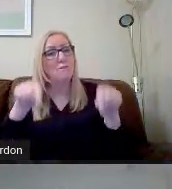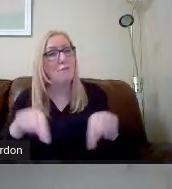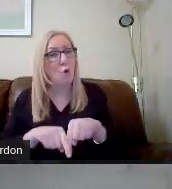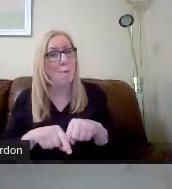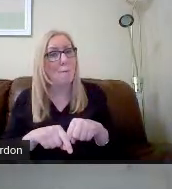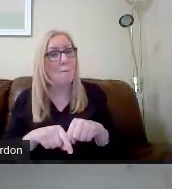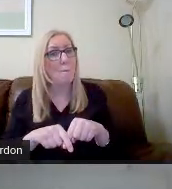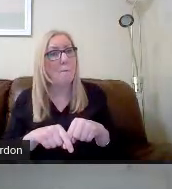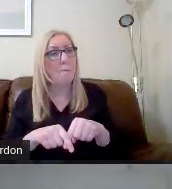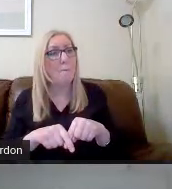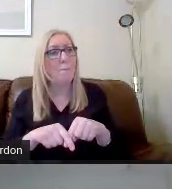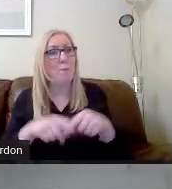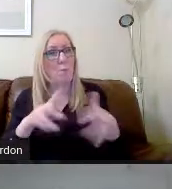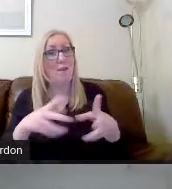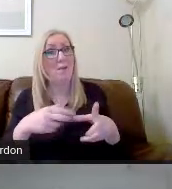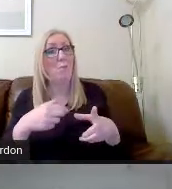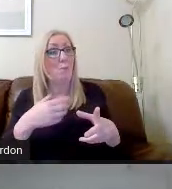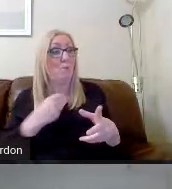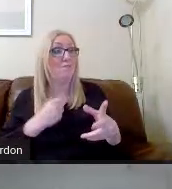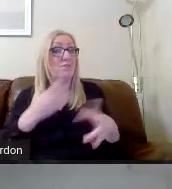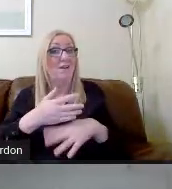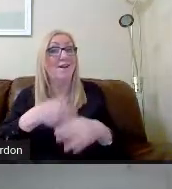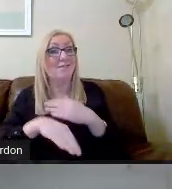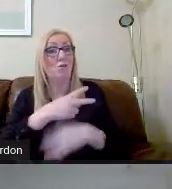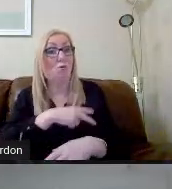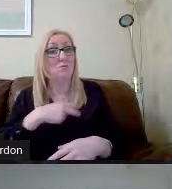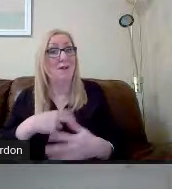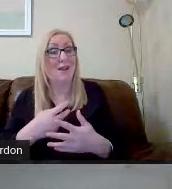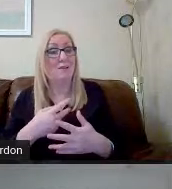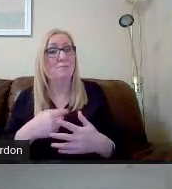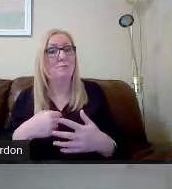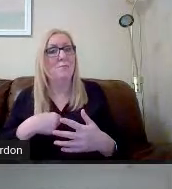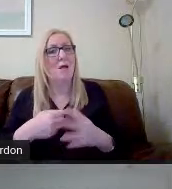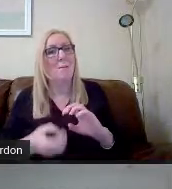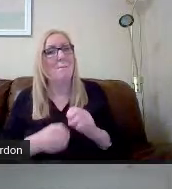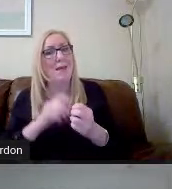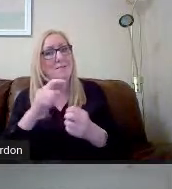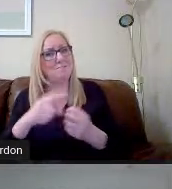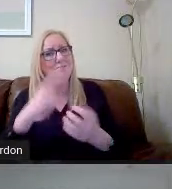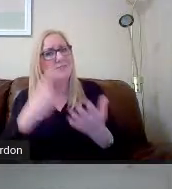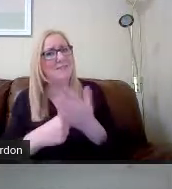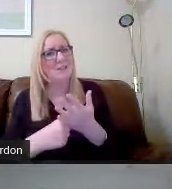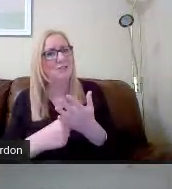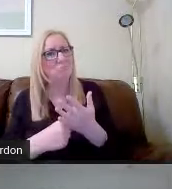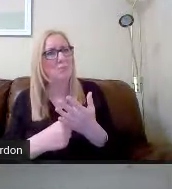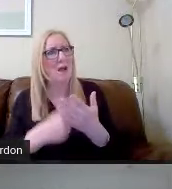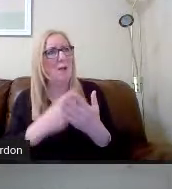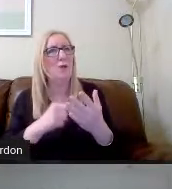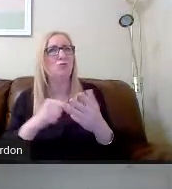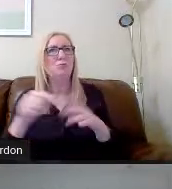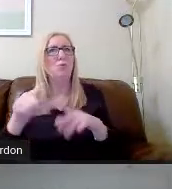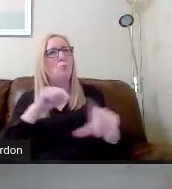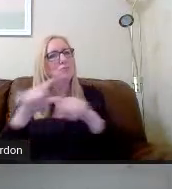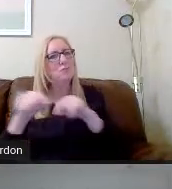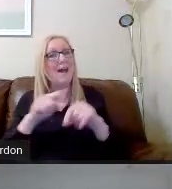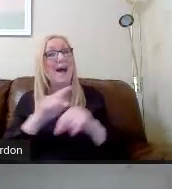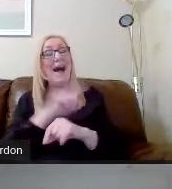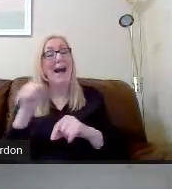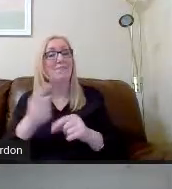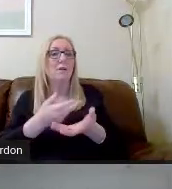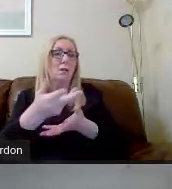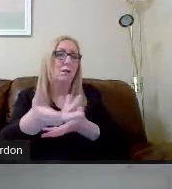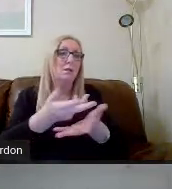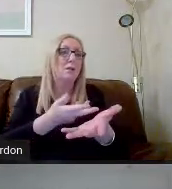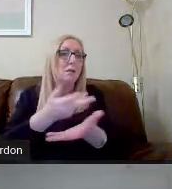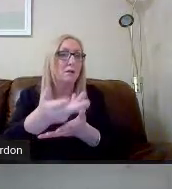choice. And make that decision after you've spoken to your pupil support teacher. You know,